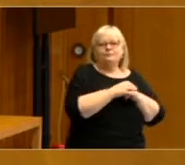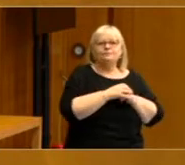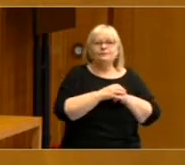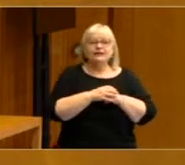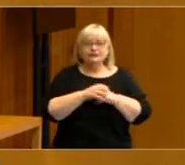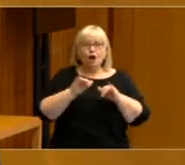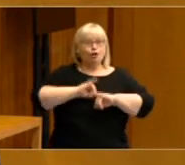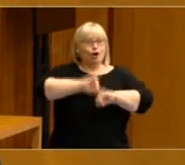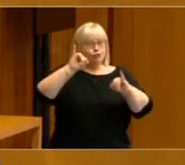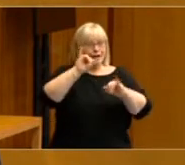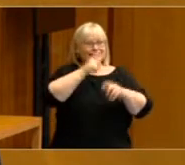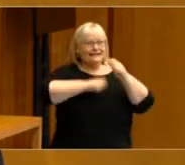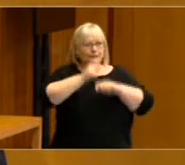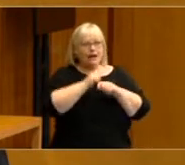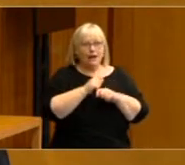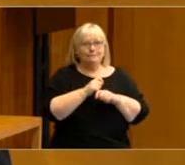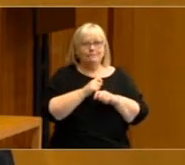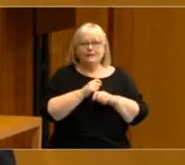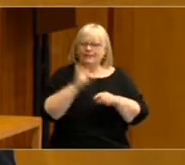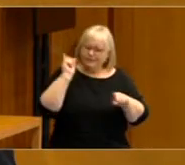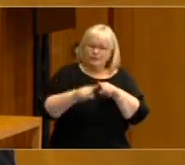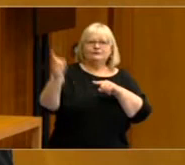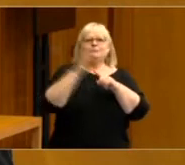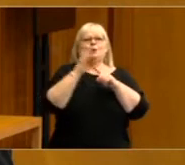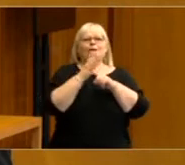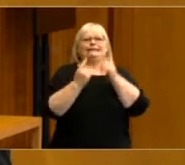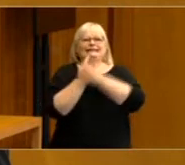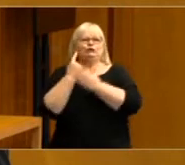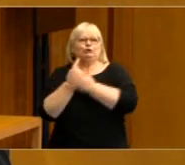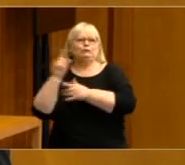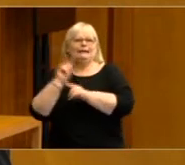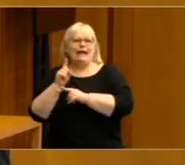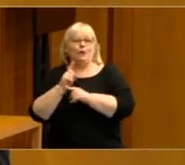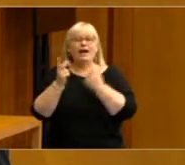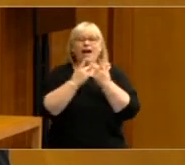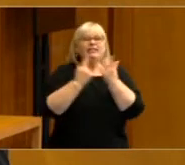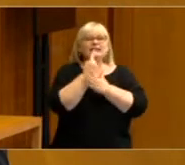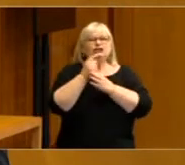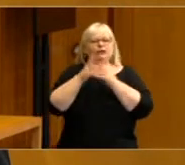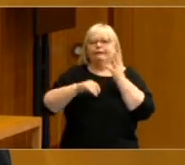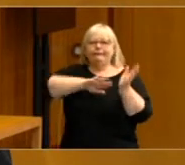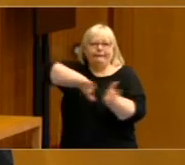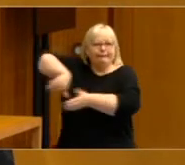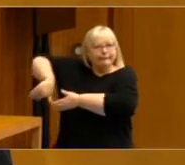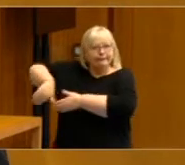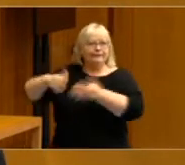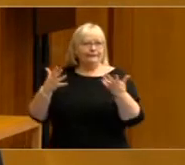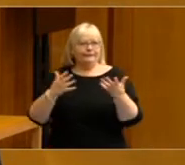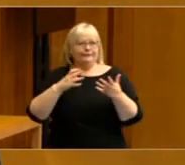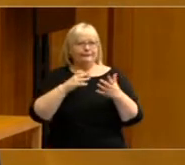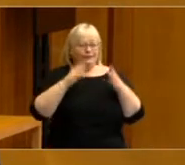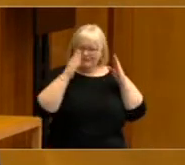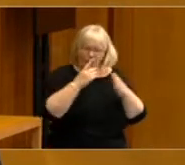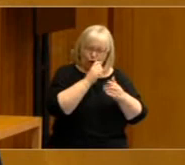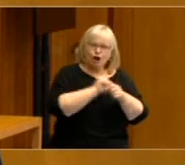crisis has become the salient issue issue at the expense of other issue areas. And we could expect